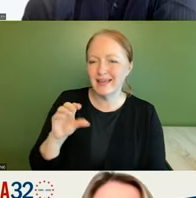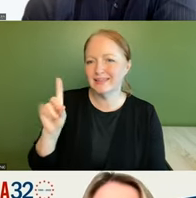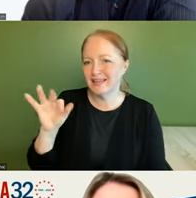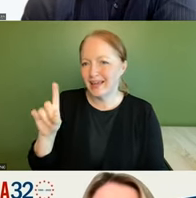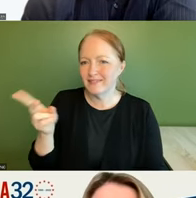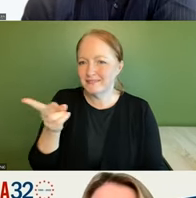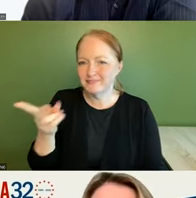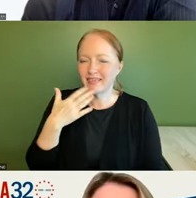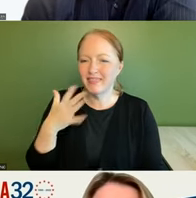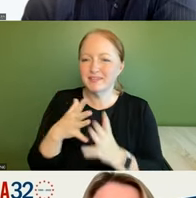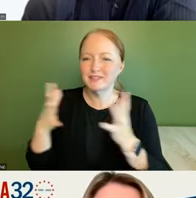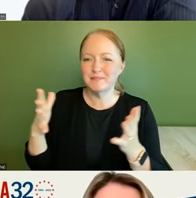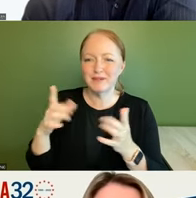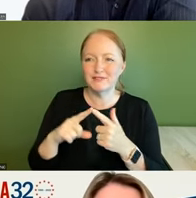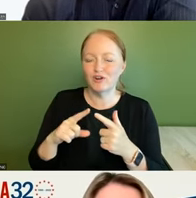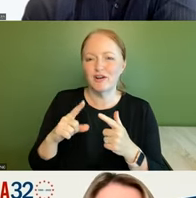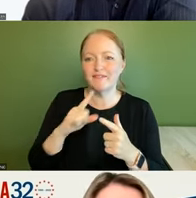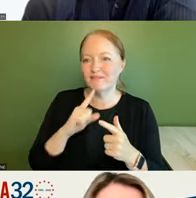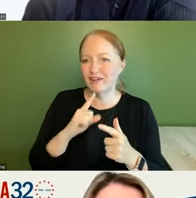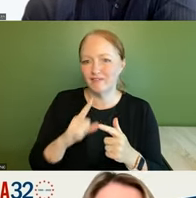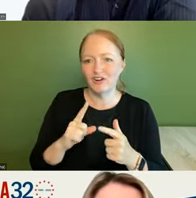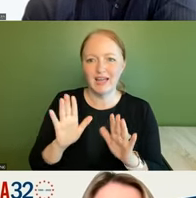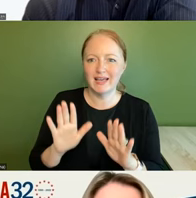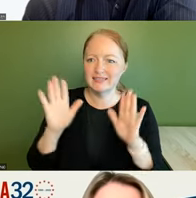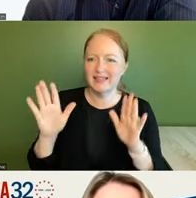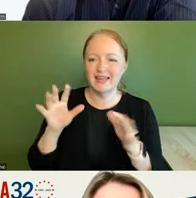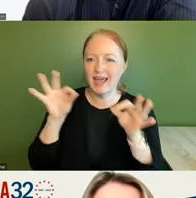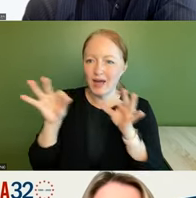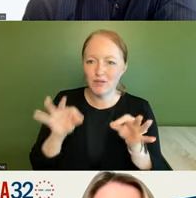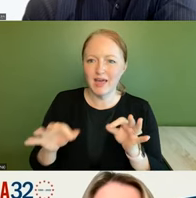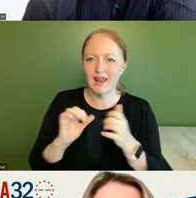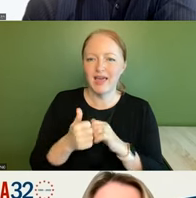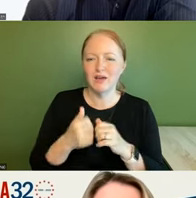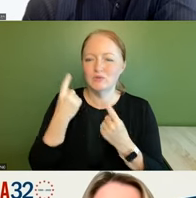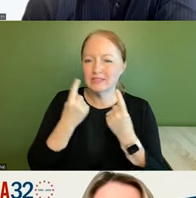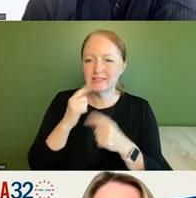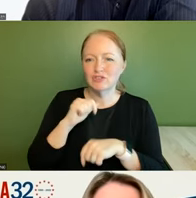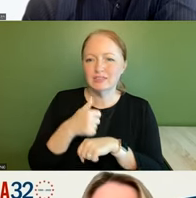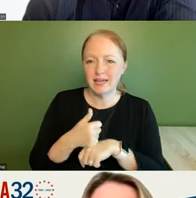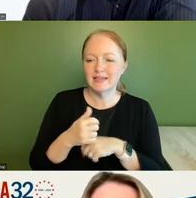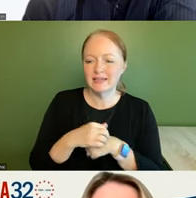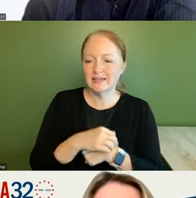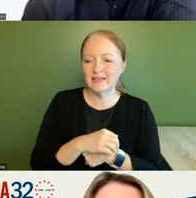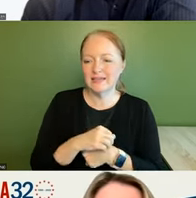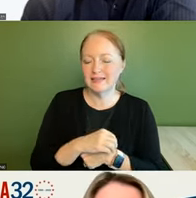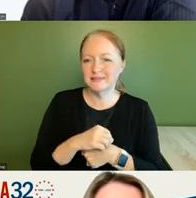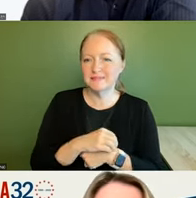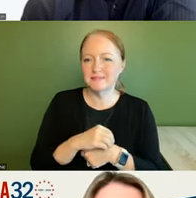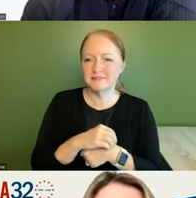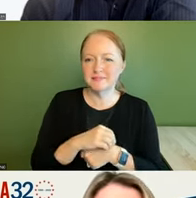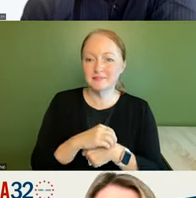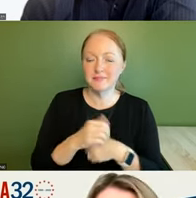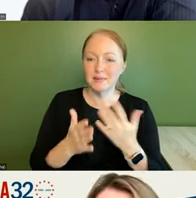thank you so much for such a very very excellent outline of how to consider setting um the uh